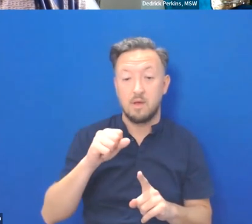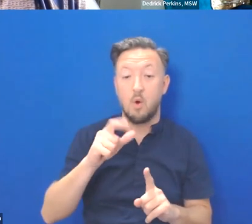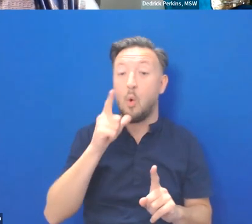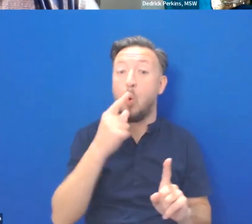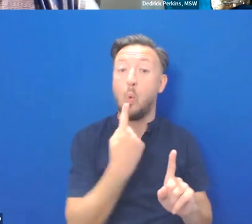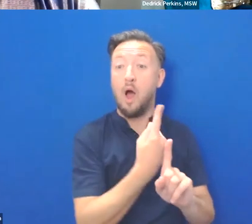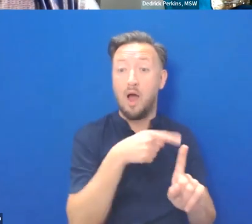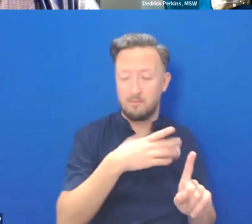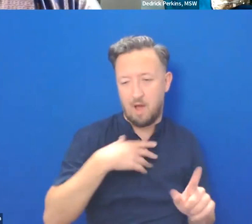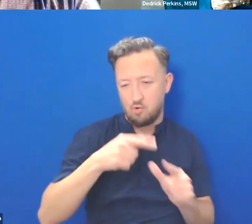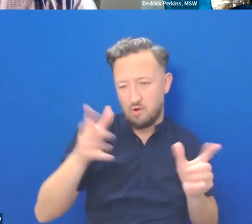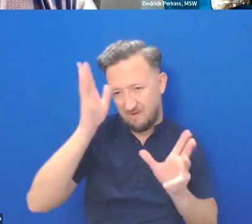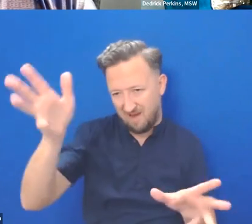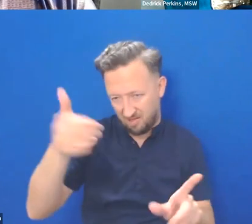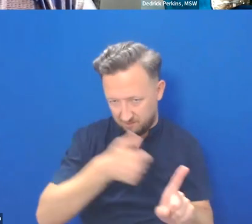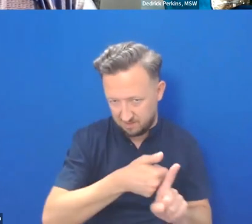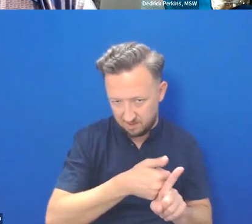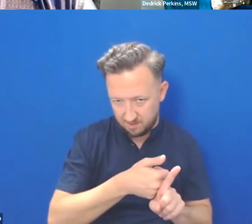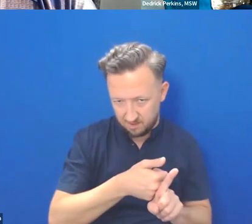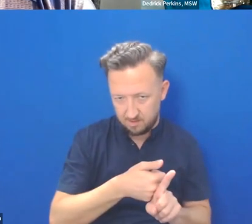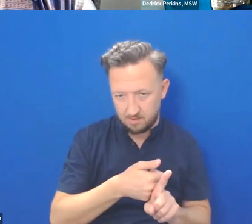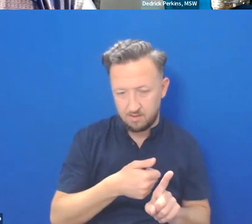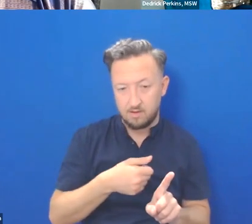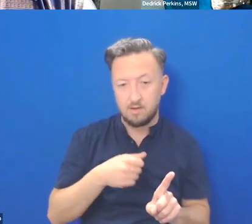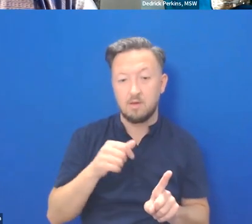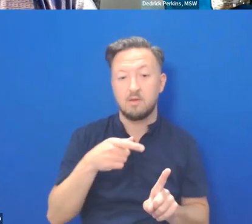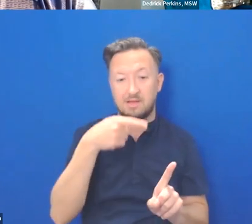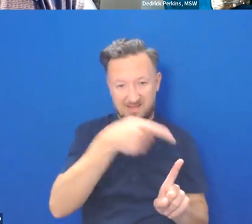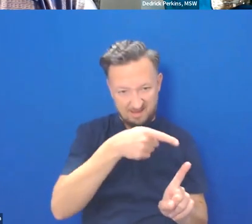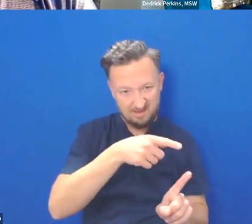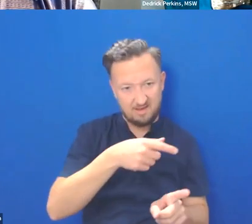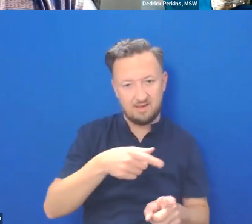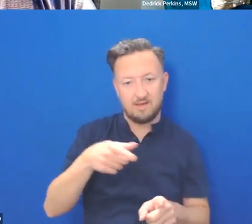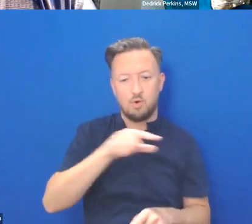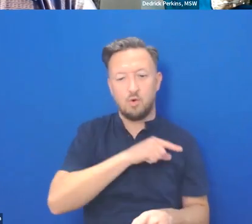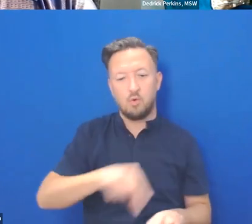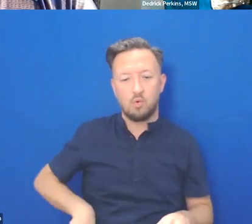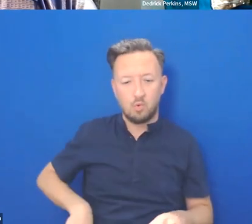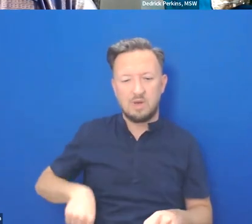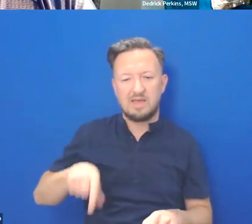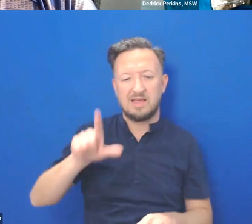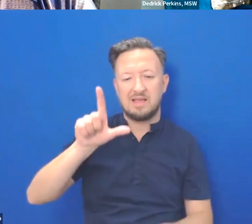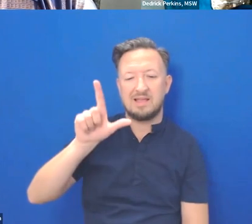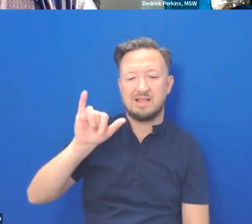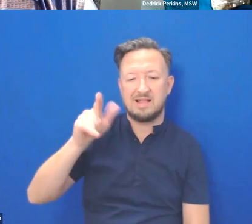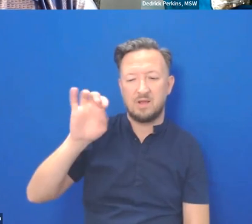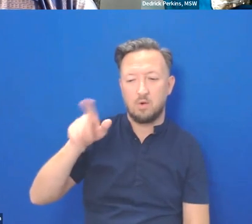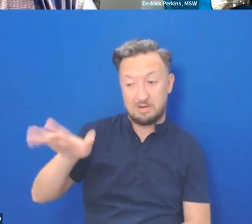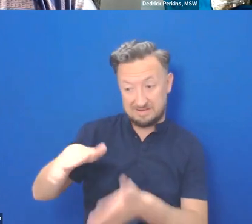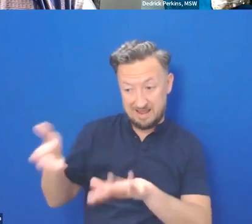My great-grandfather. Then I also found he was one of the 14 pallbearers of Queen Lilik O'Kalani's coffin